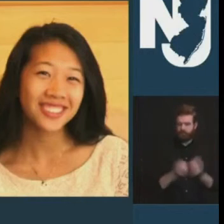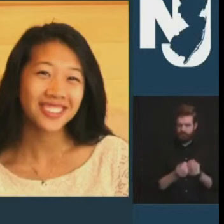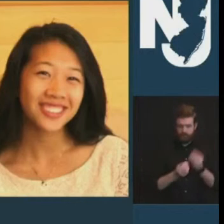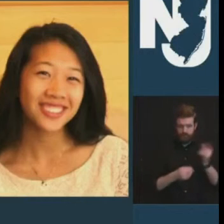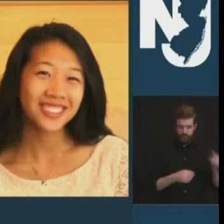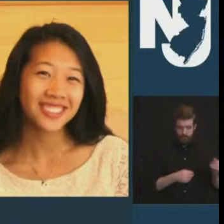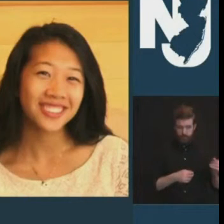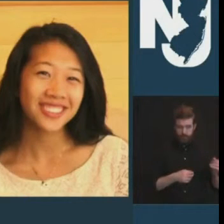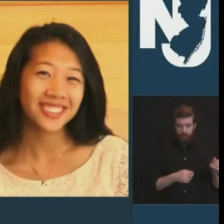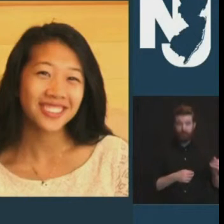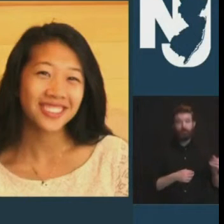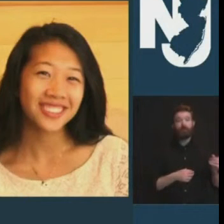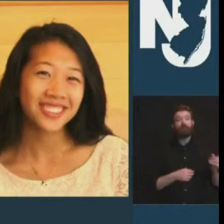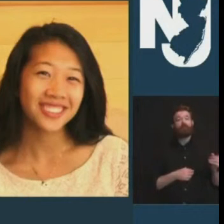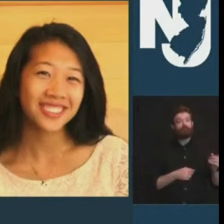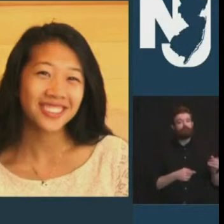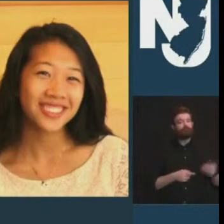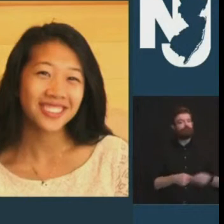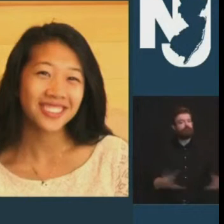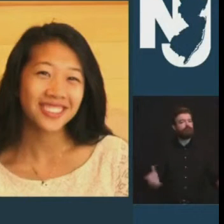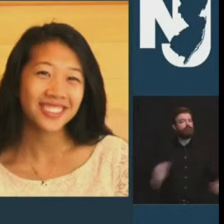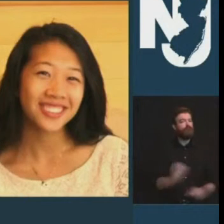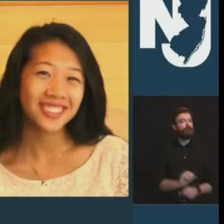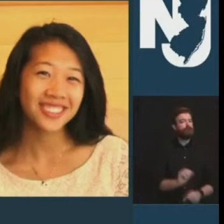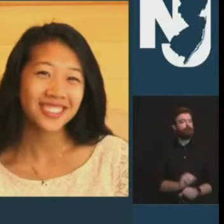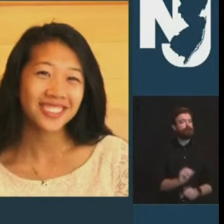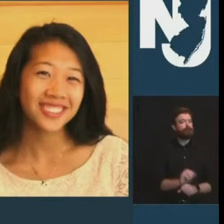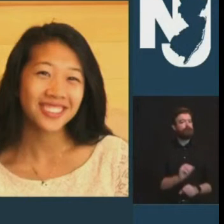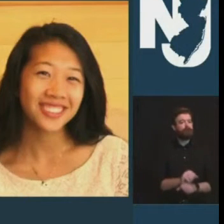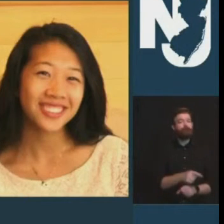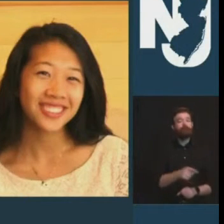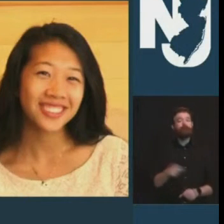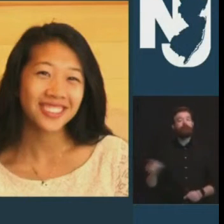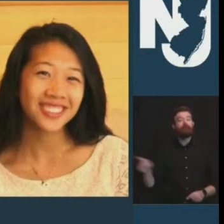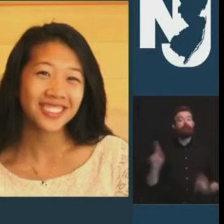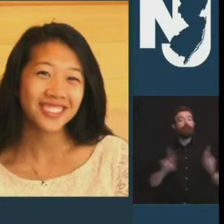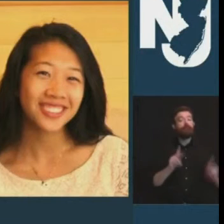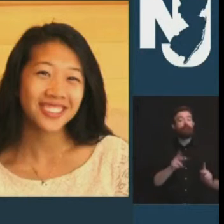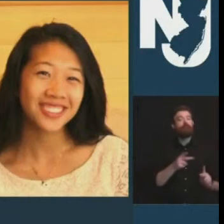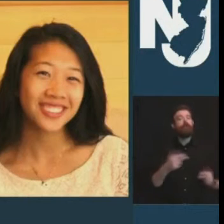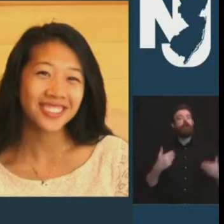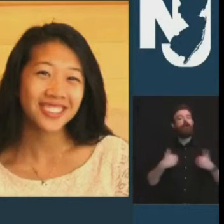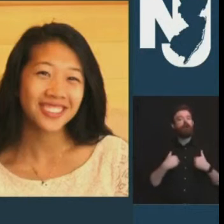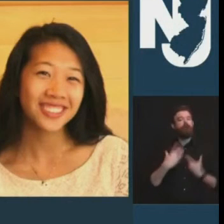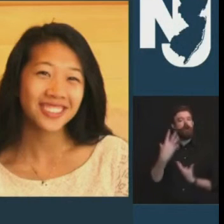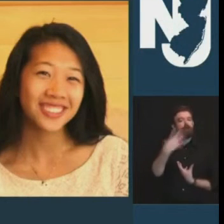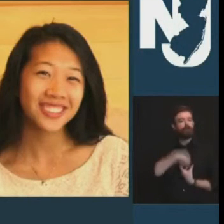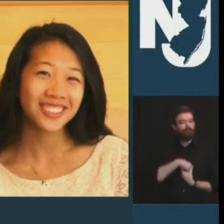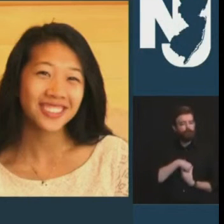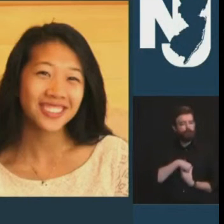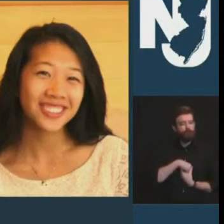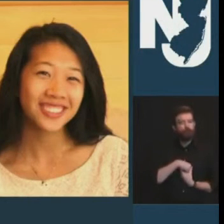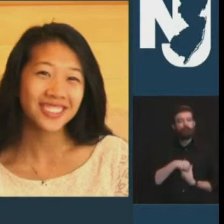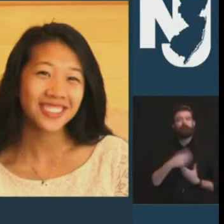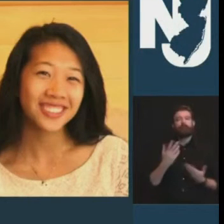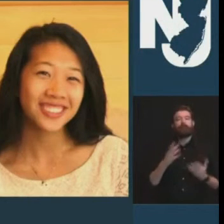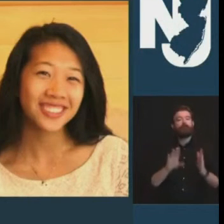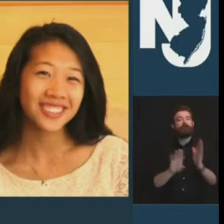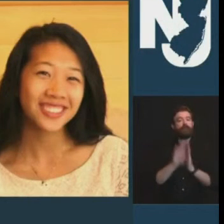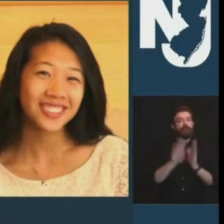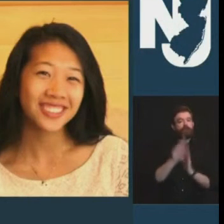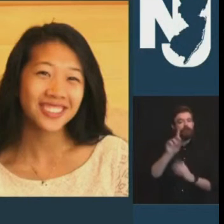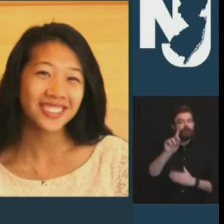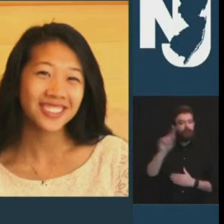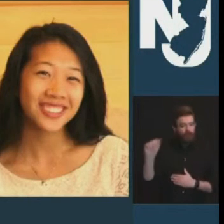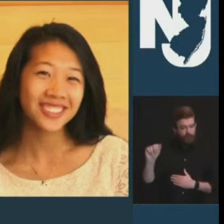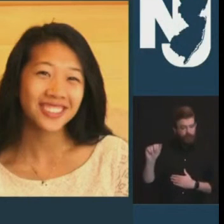adults with autism and developmental disabilities what started as a mall kiosk in 2015 is